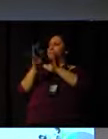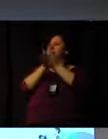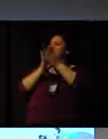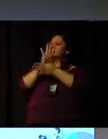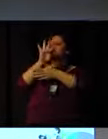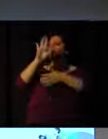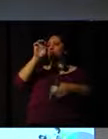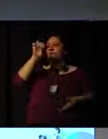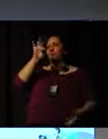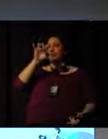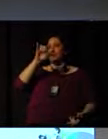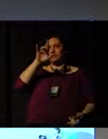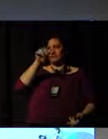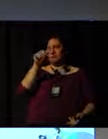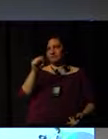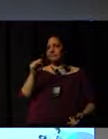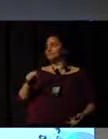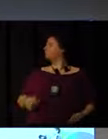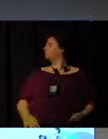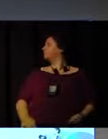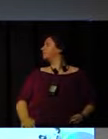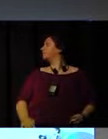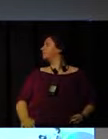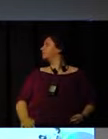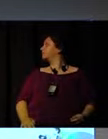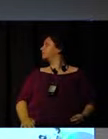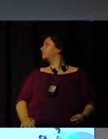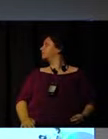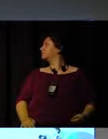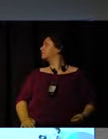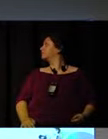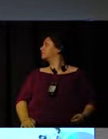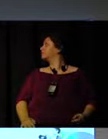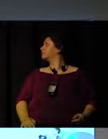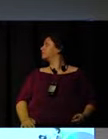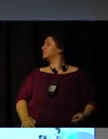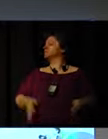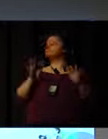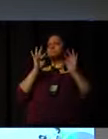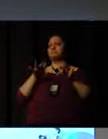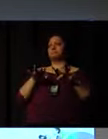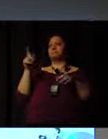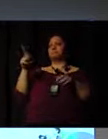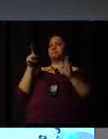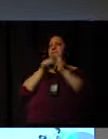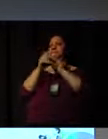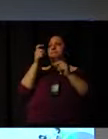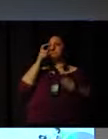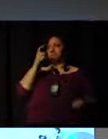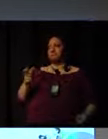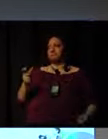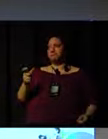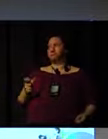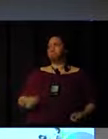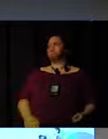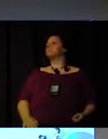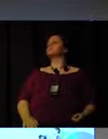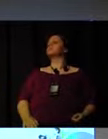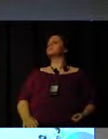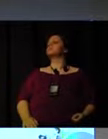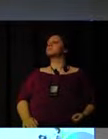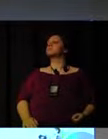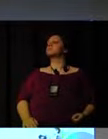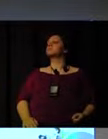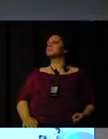create something like sports without borders. And just to conclude, this interesting question that was